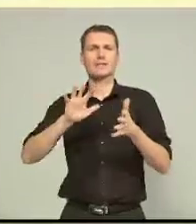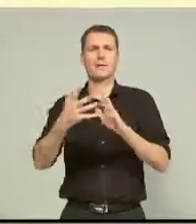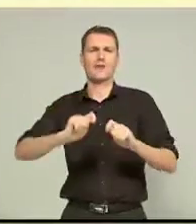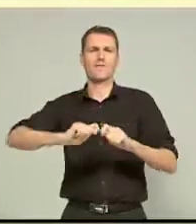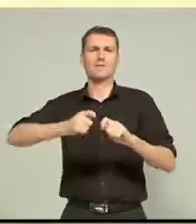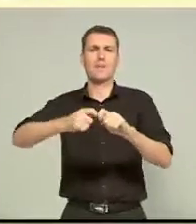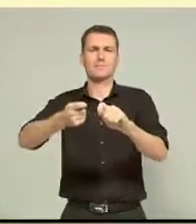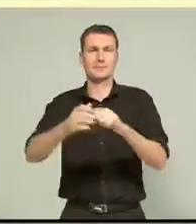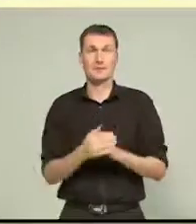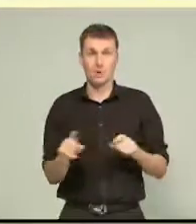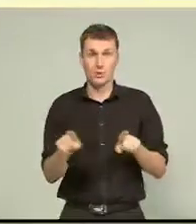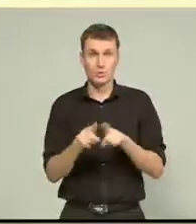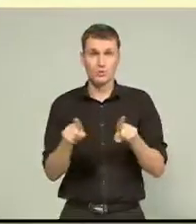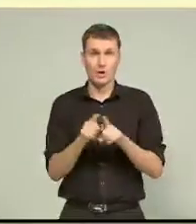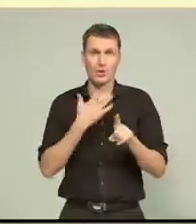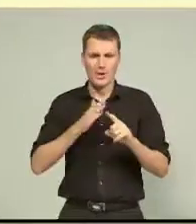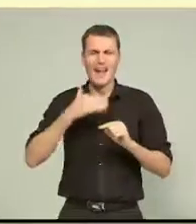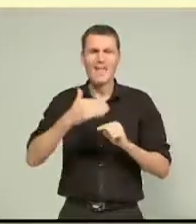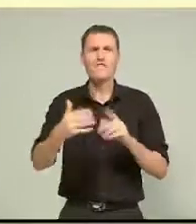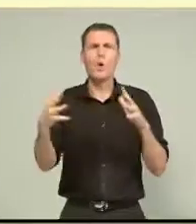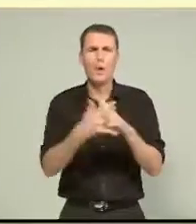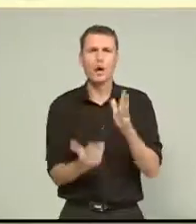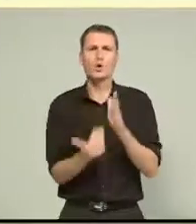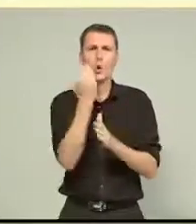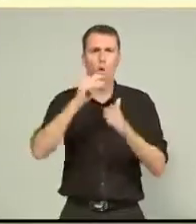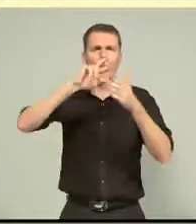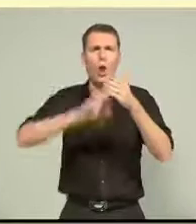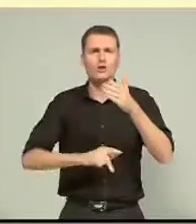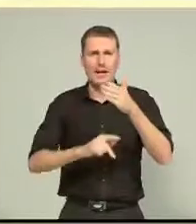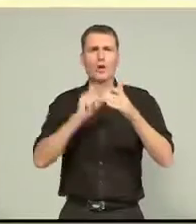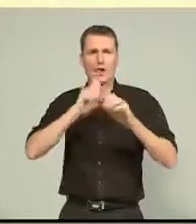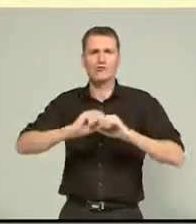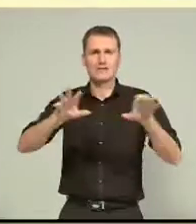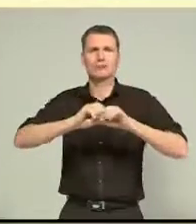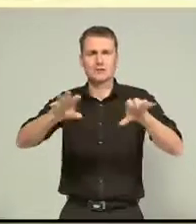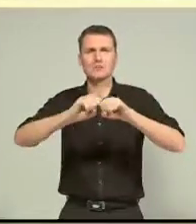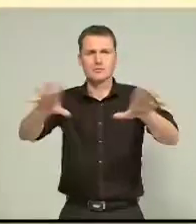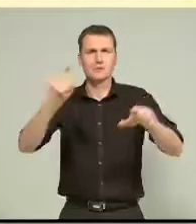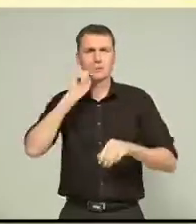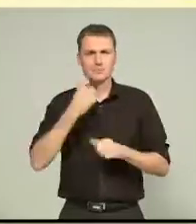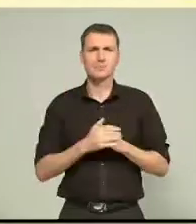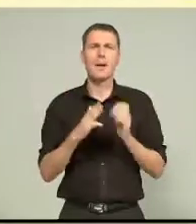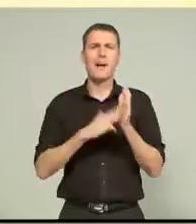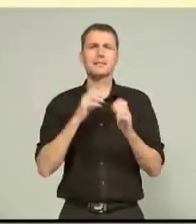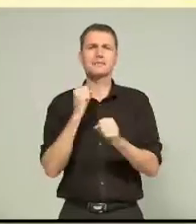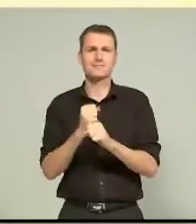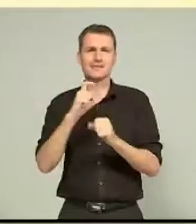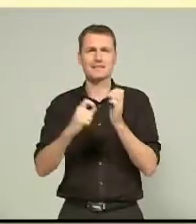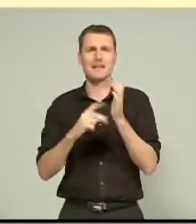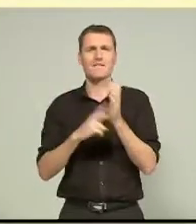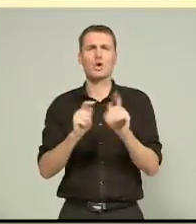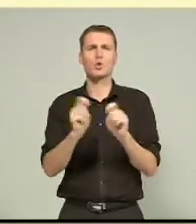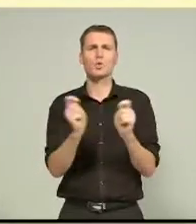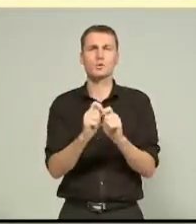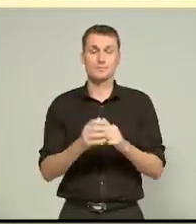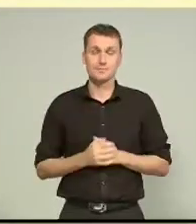launch a new Christchurch policy each week during the next month. Marcus Skipps, CTV News. Prime Minister John Key announced